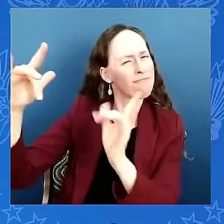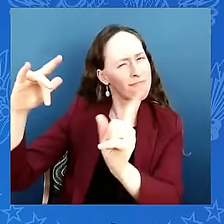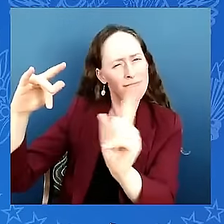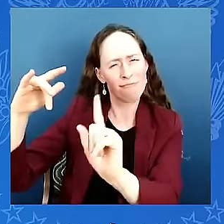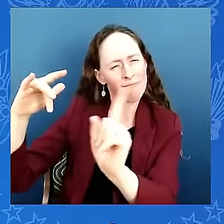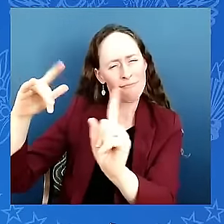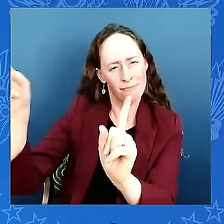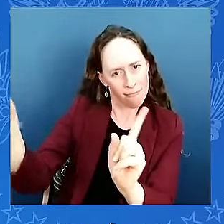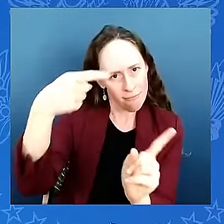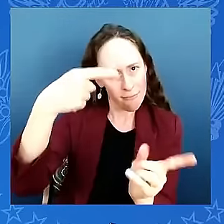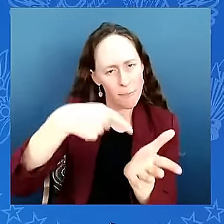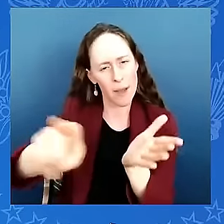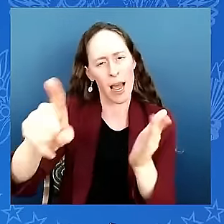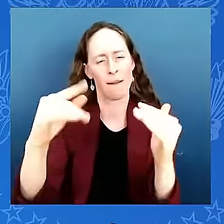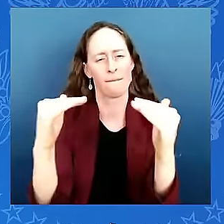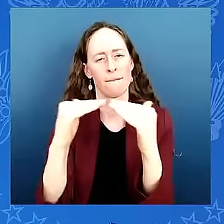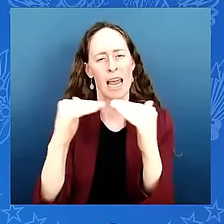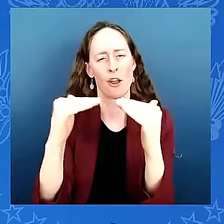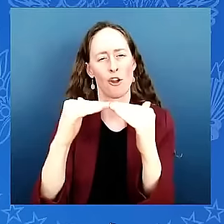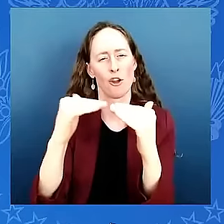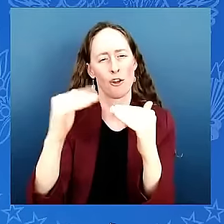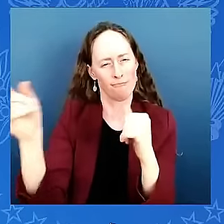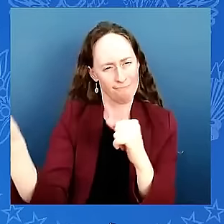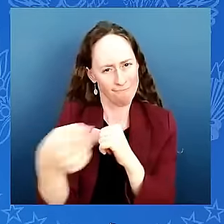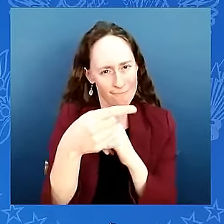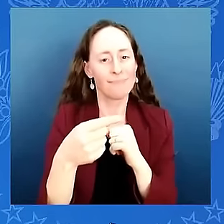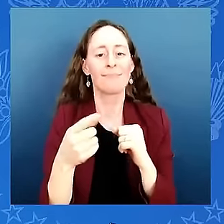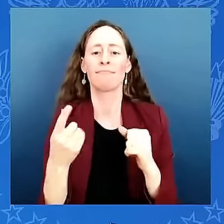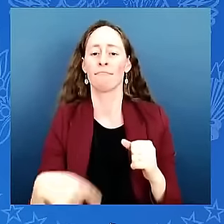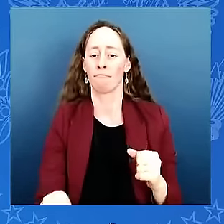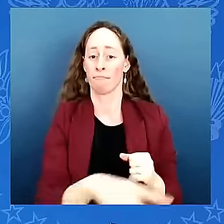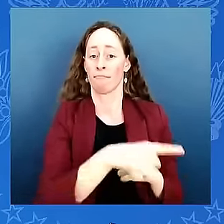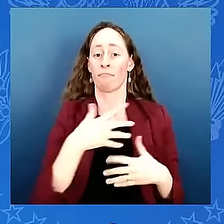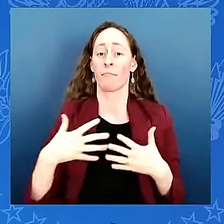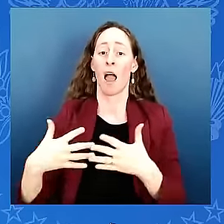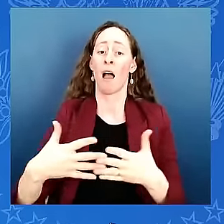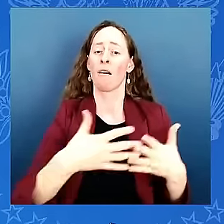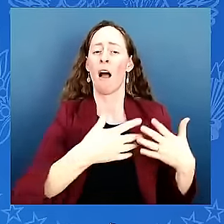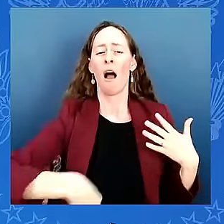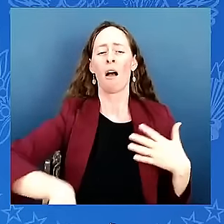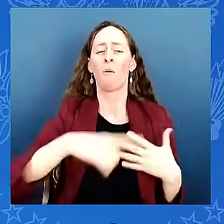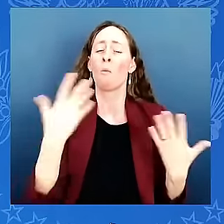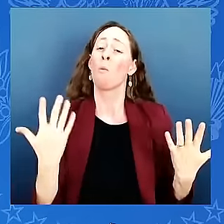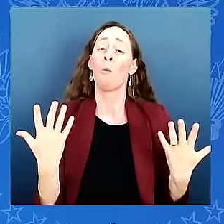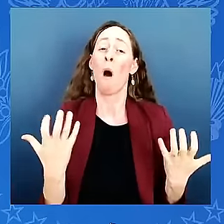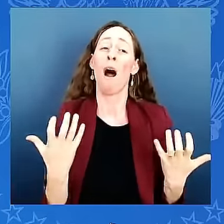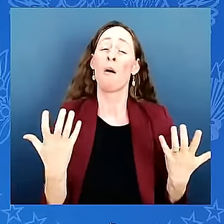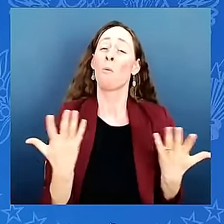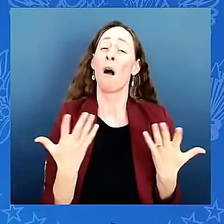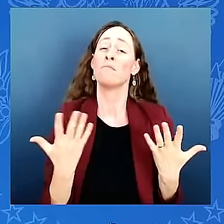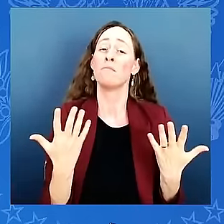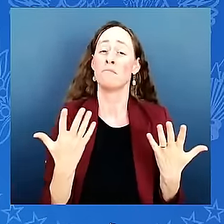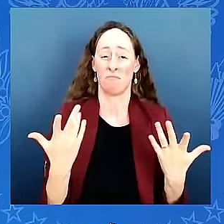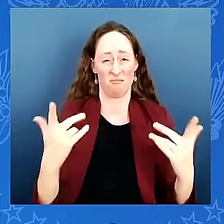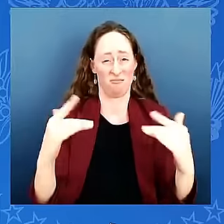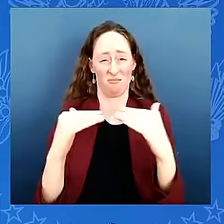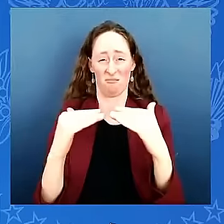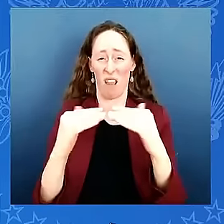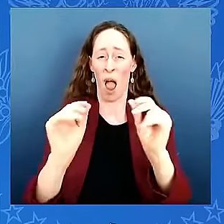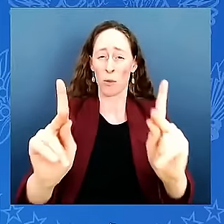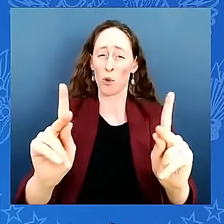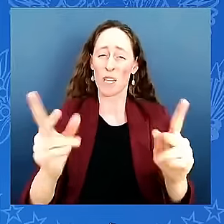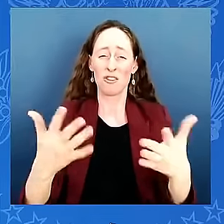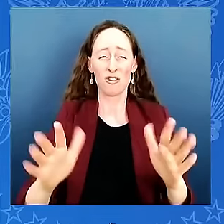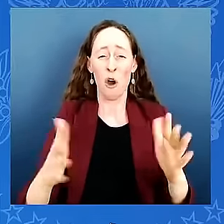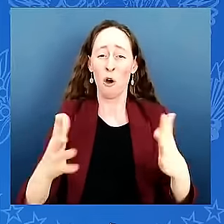all people want in america is just a shot just a chance just to be treated fairly and equally and that's what you all are doing that's what you're all